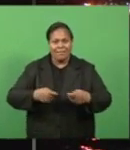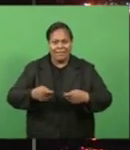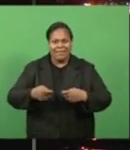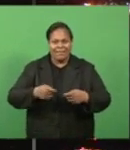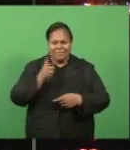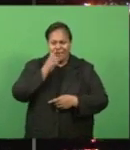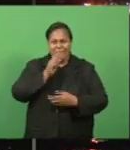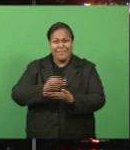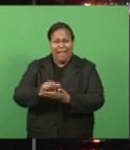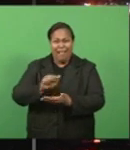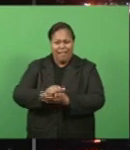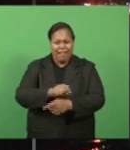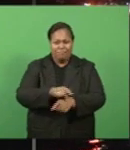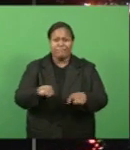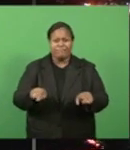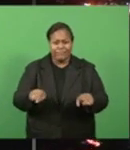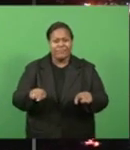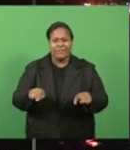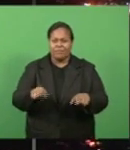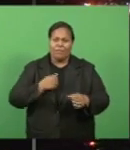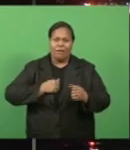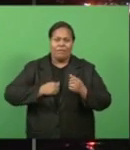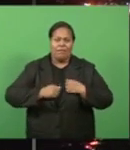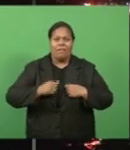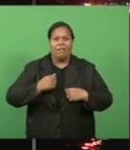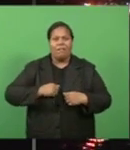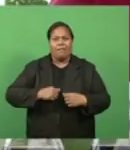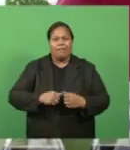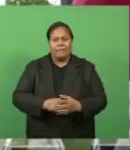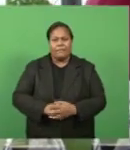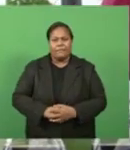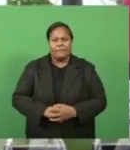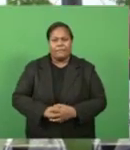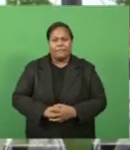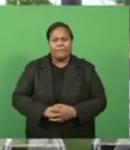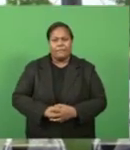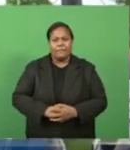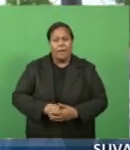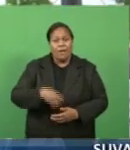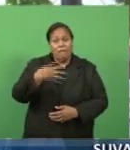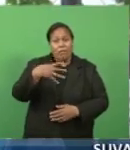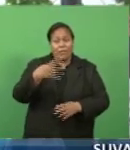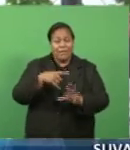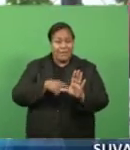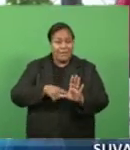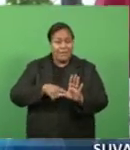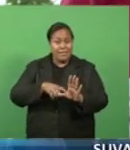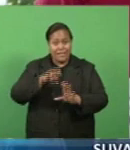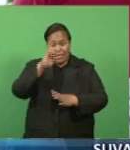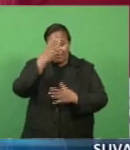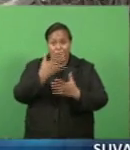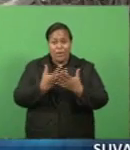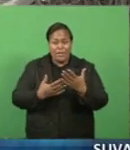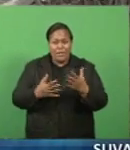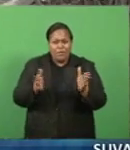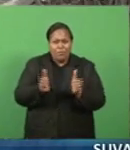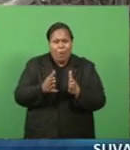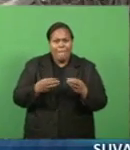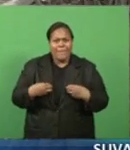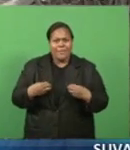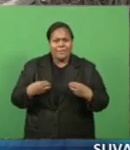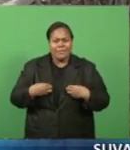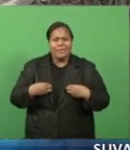are struggling to make ends meet. Kritika Kumar has more. With 14 years of experience in the micro-business industry,